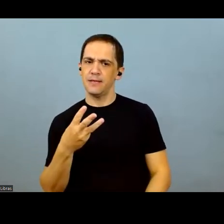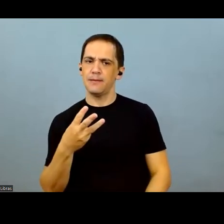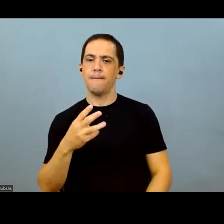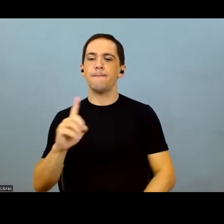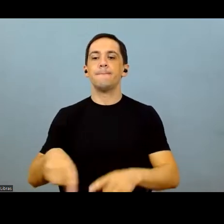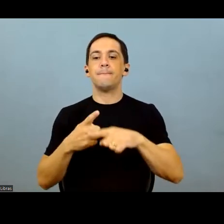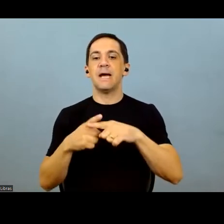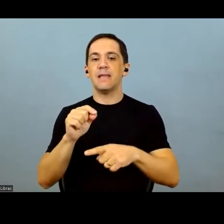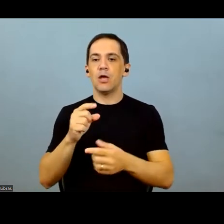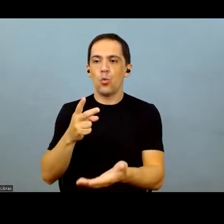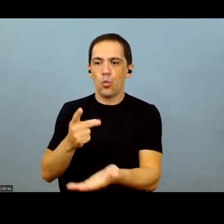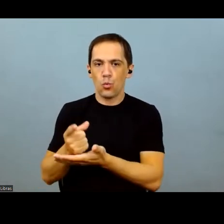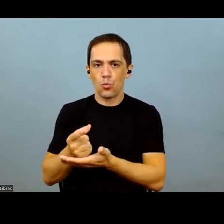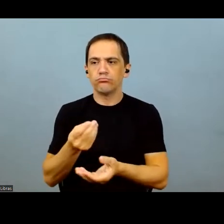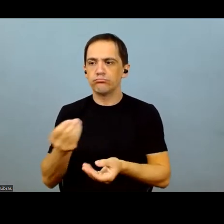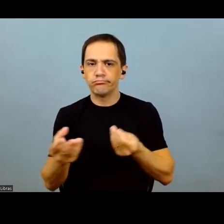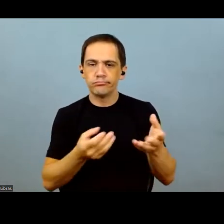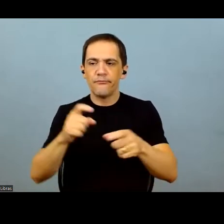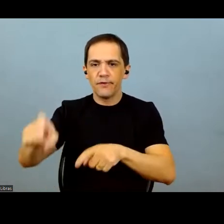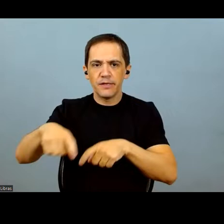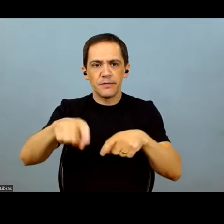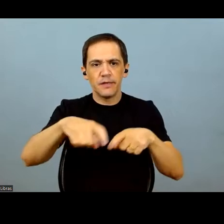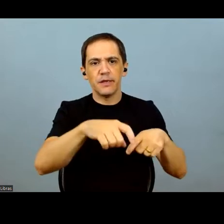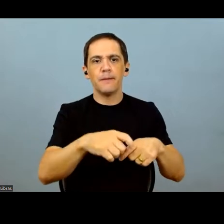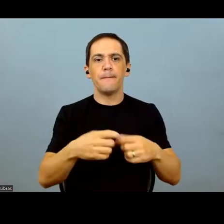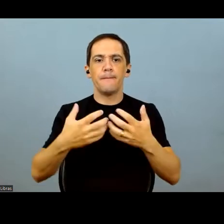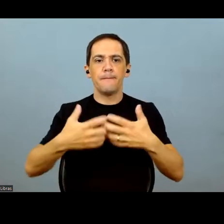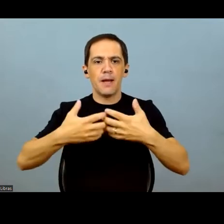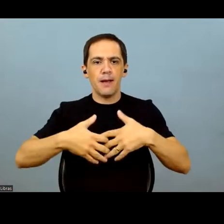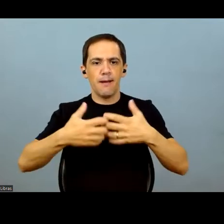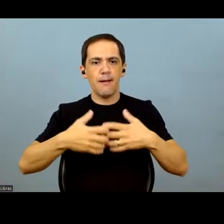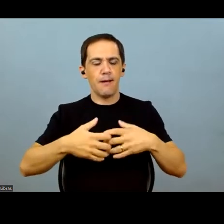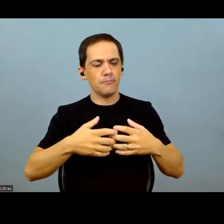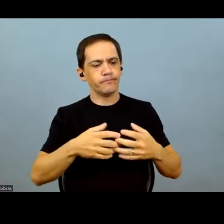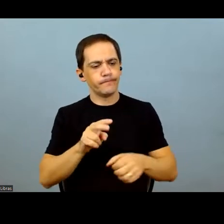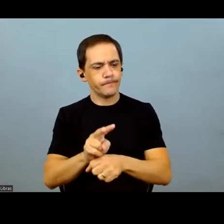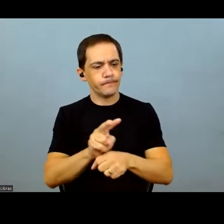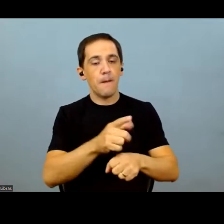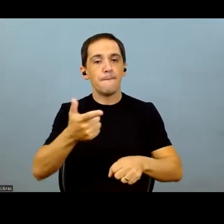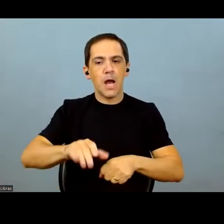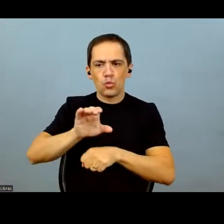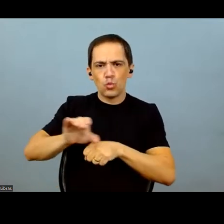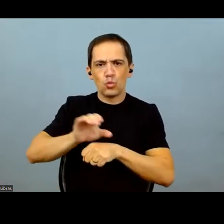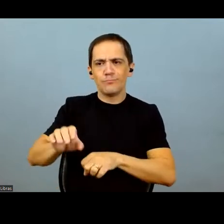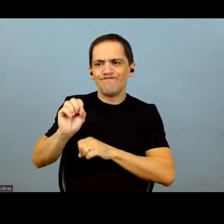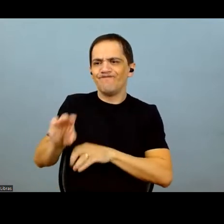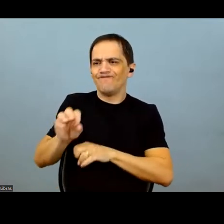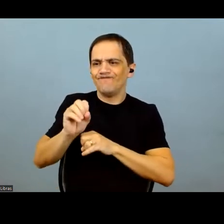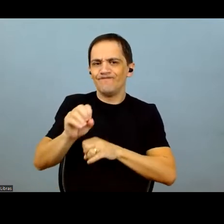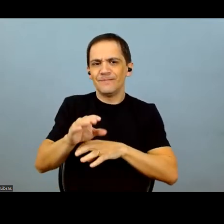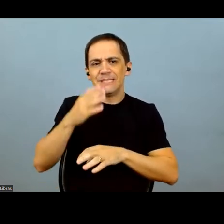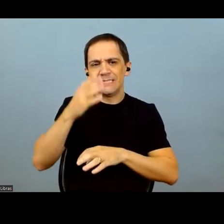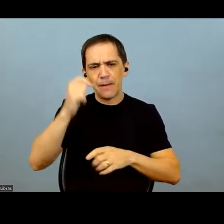bought three machines in China last year. We bought 10 more this year. So we are